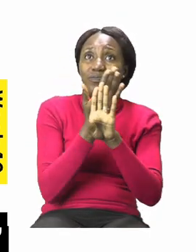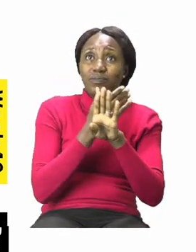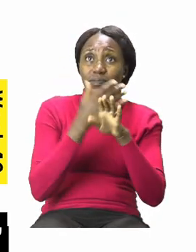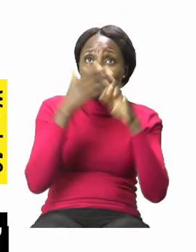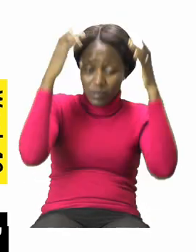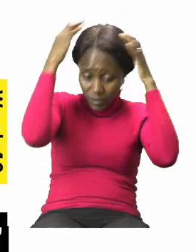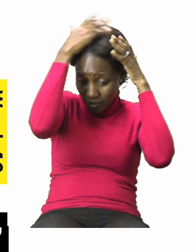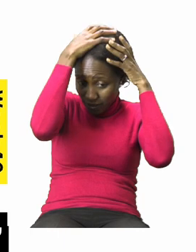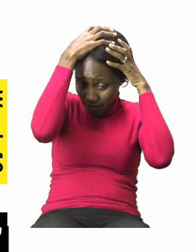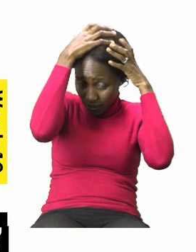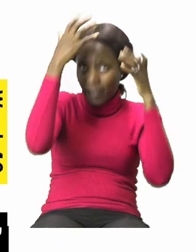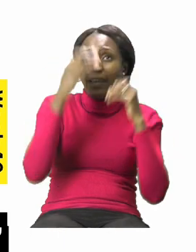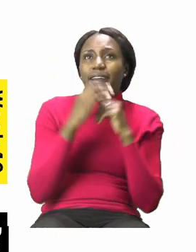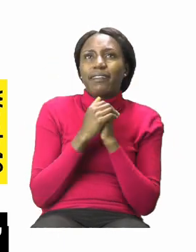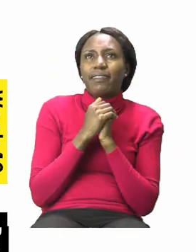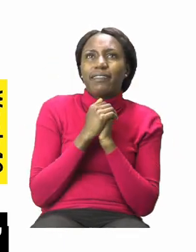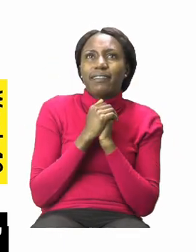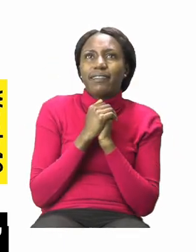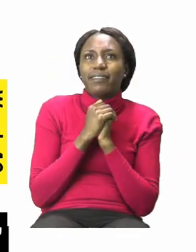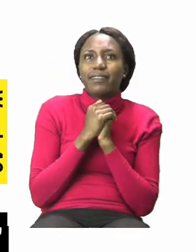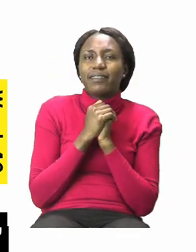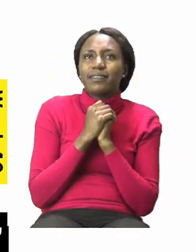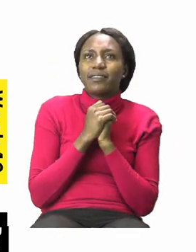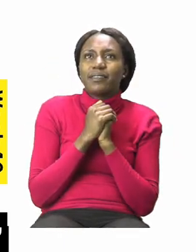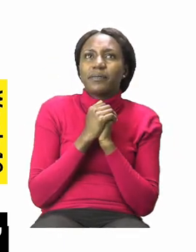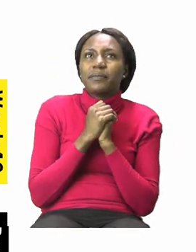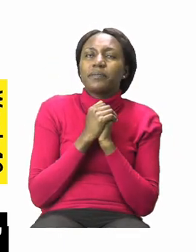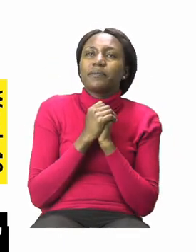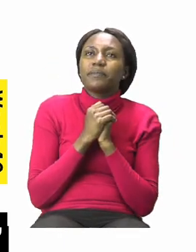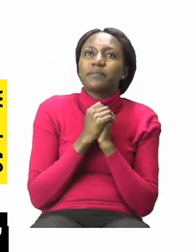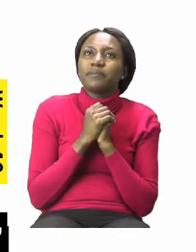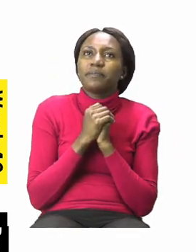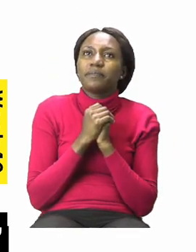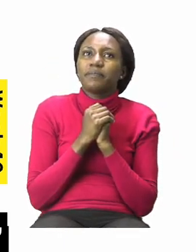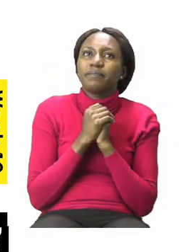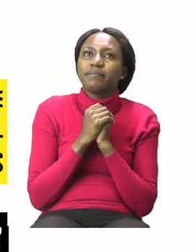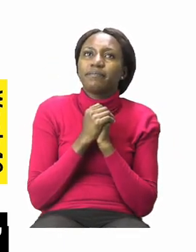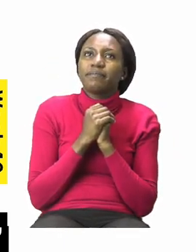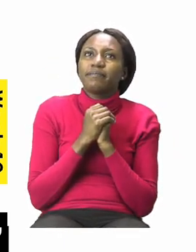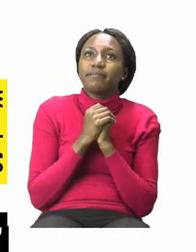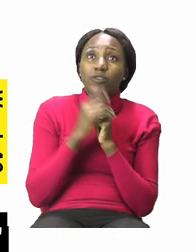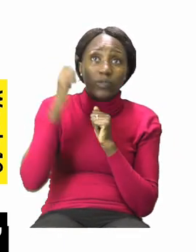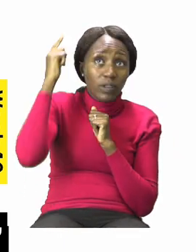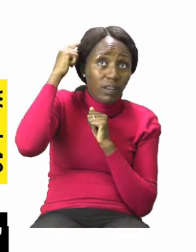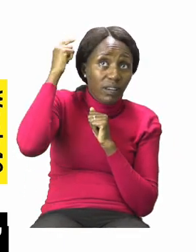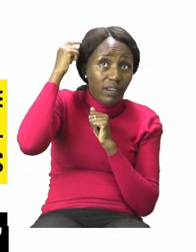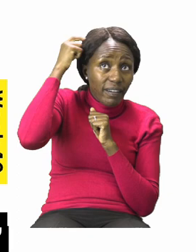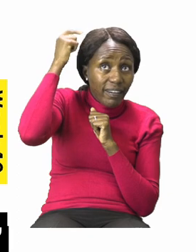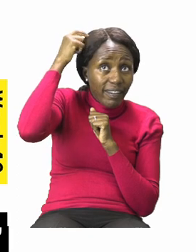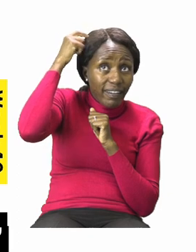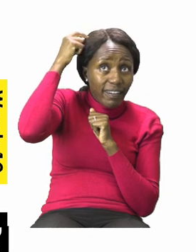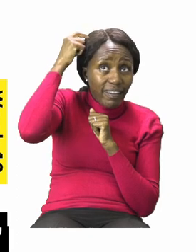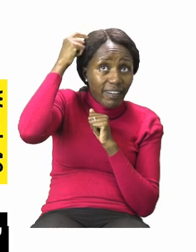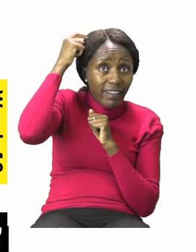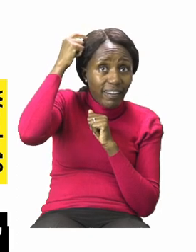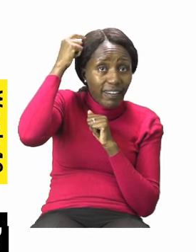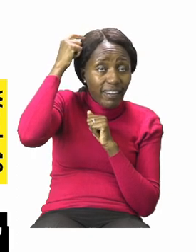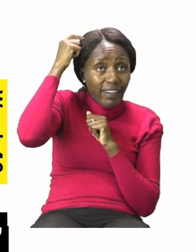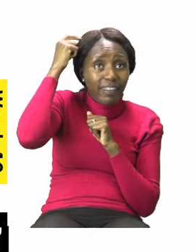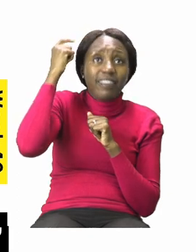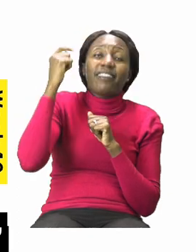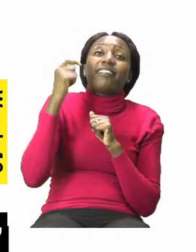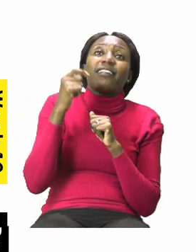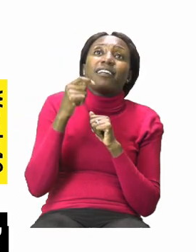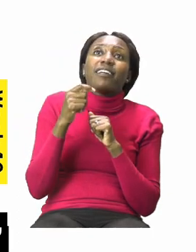So our hair can keep warm too. You're going to colour the beanie and the